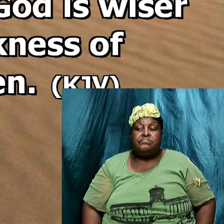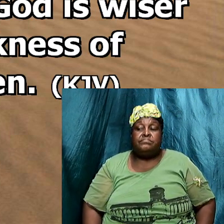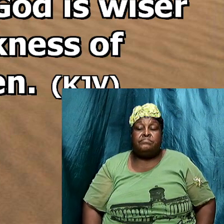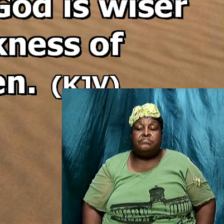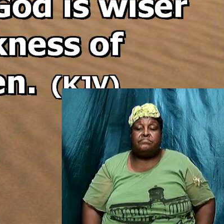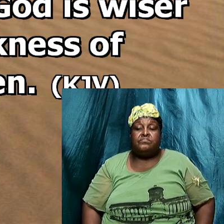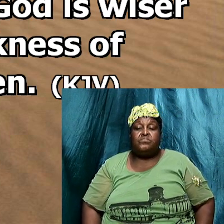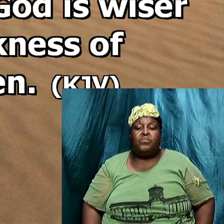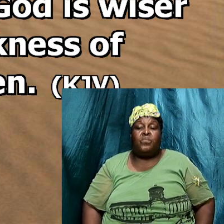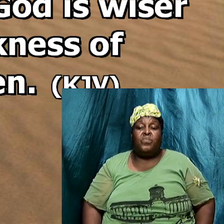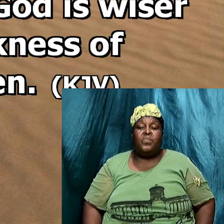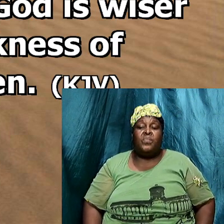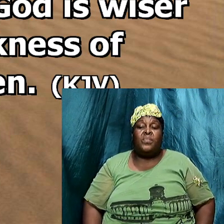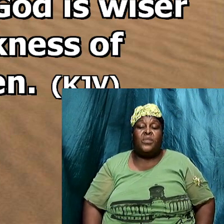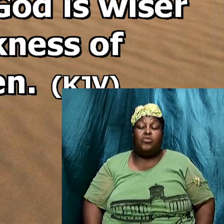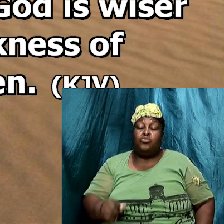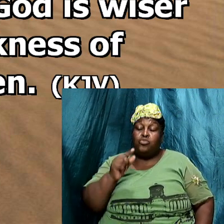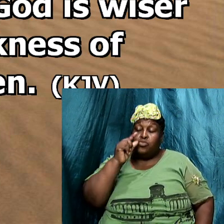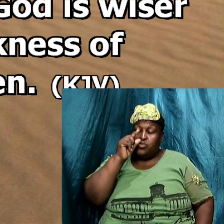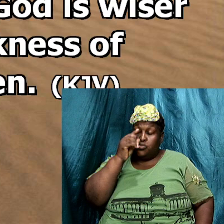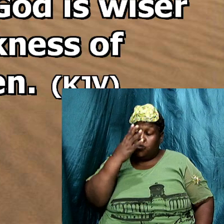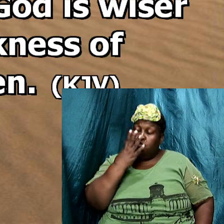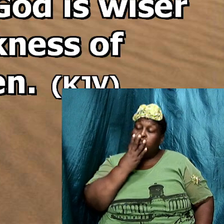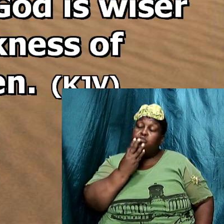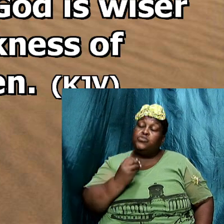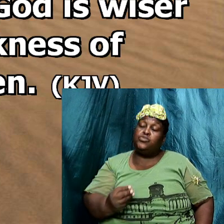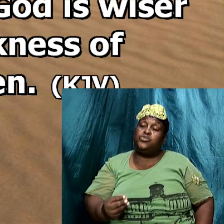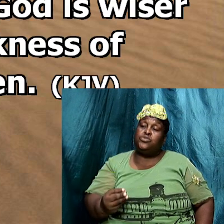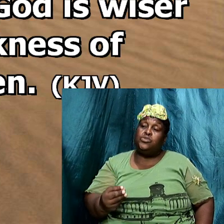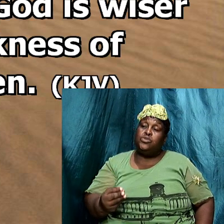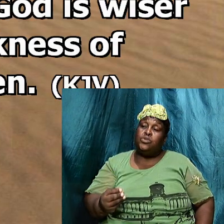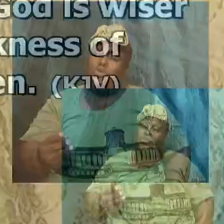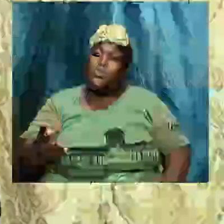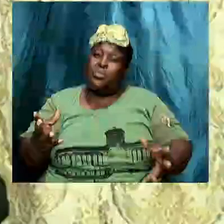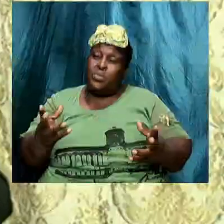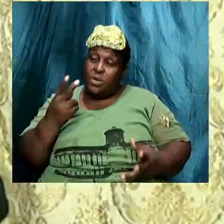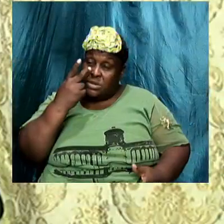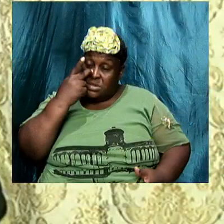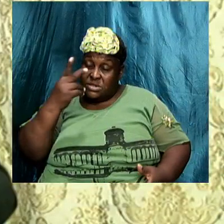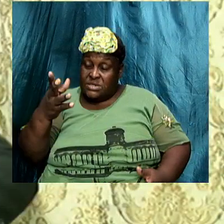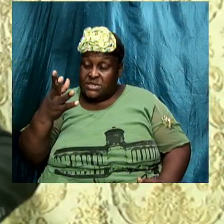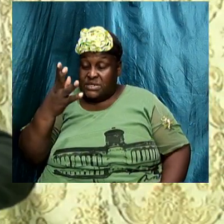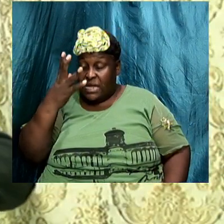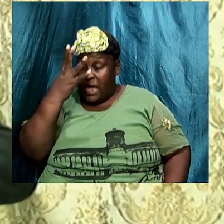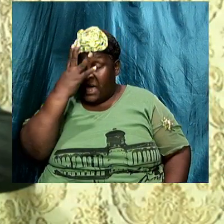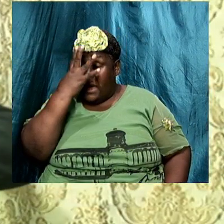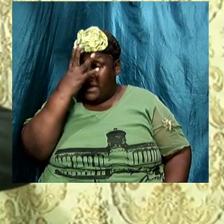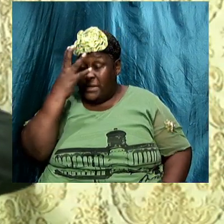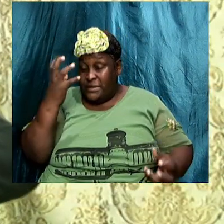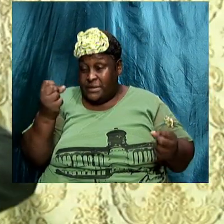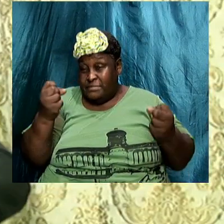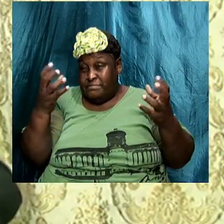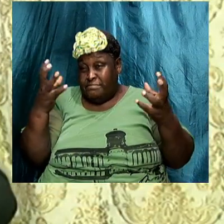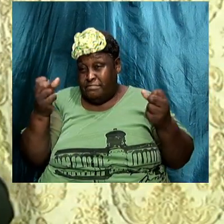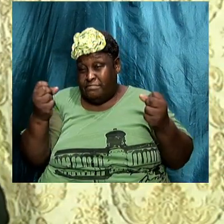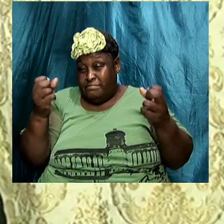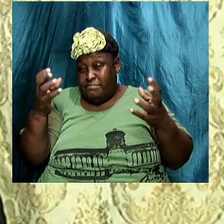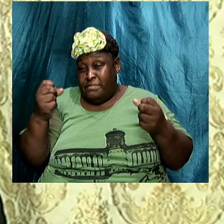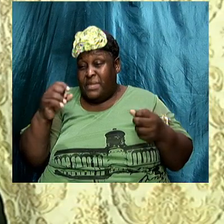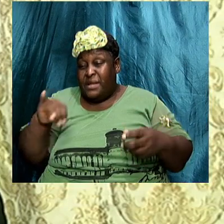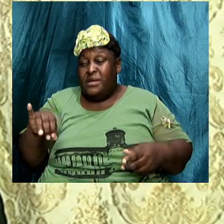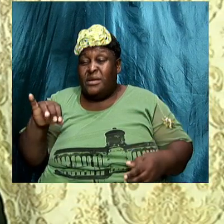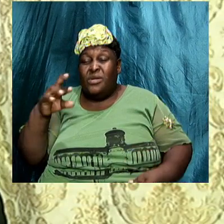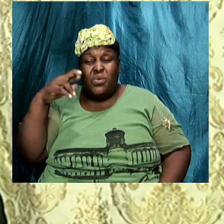For the Jews require a sign And this is one of the reasons Why they doubt Jesus Because Jesus didn't give them a sign